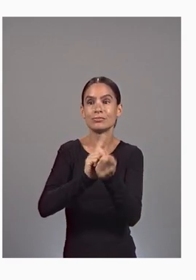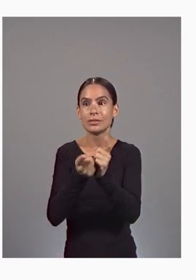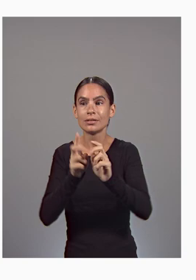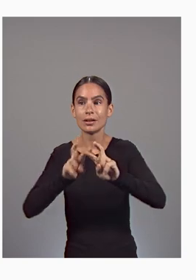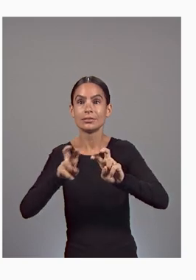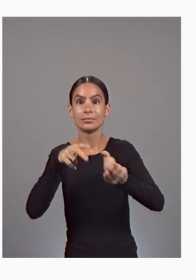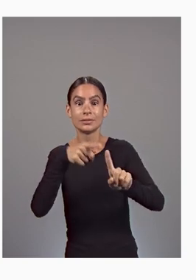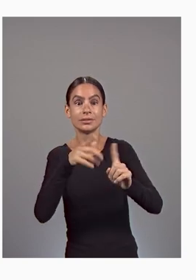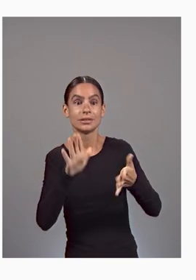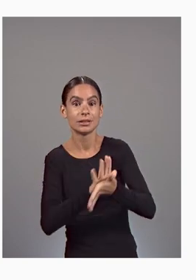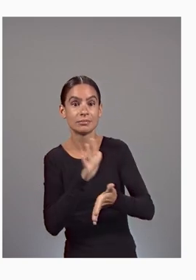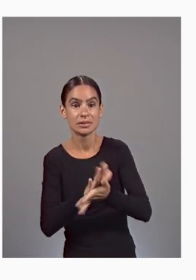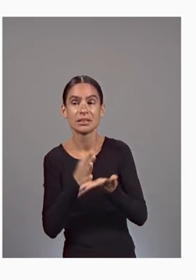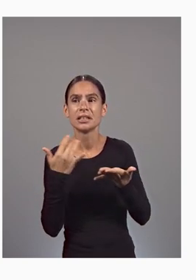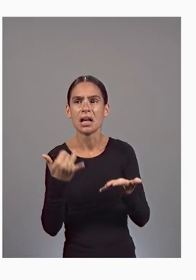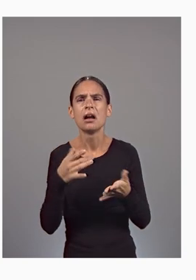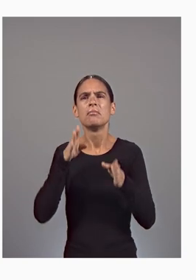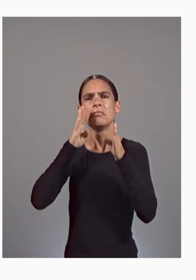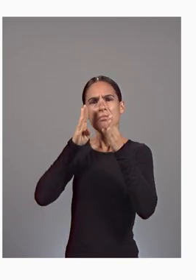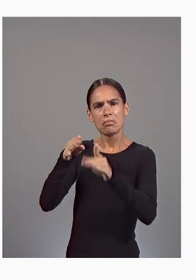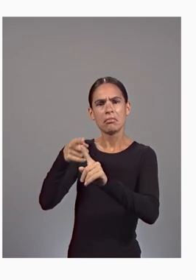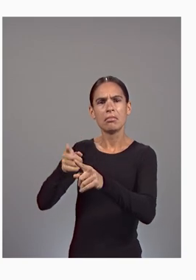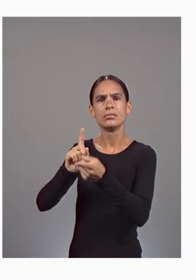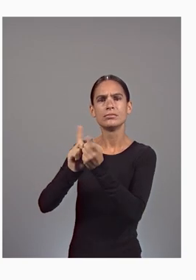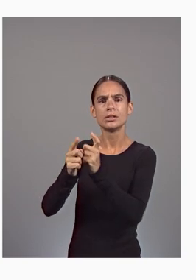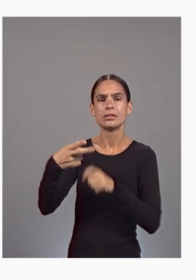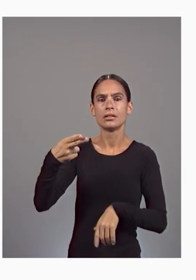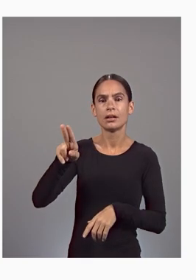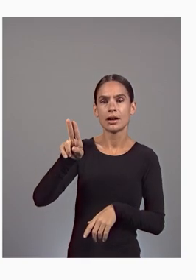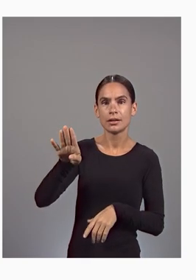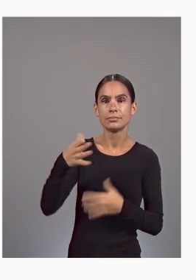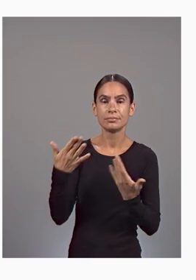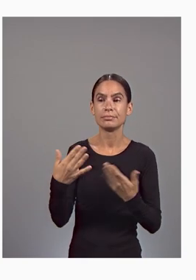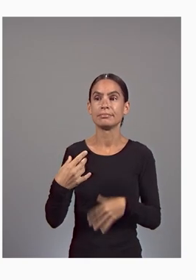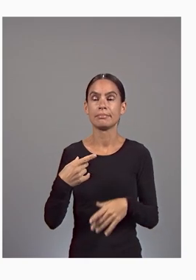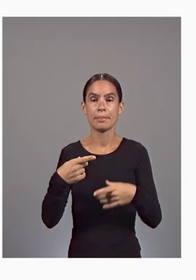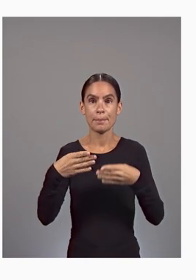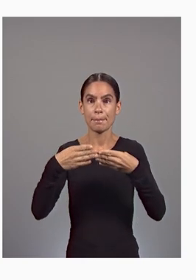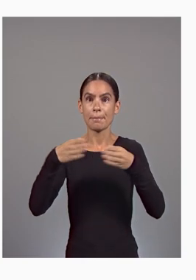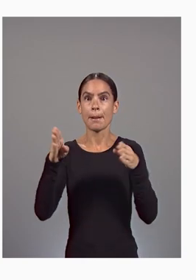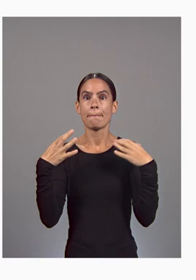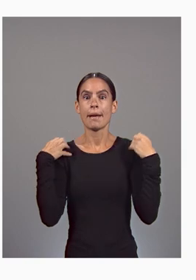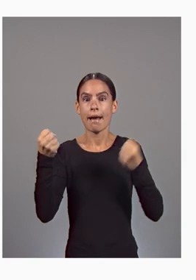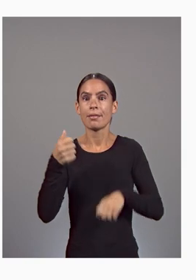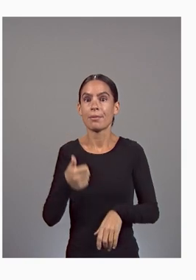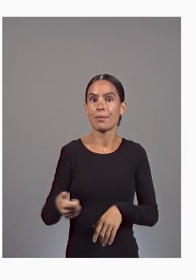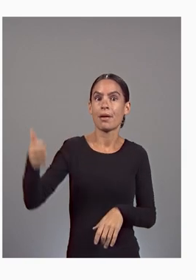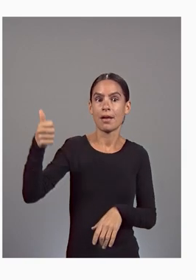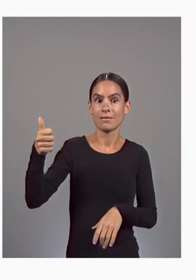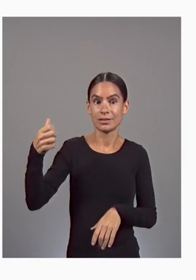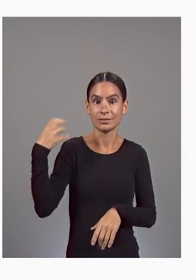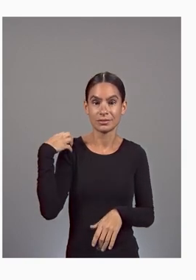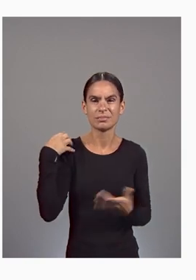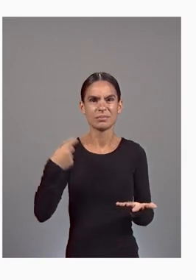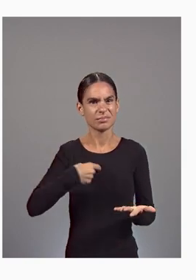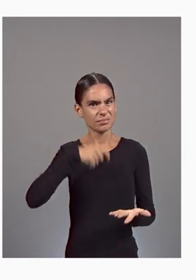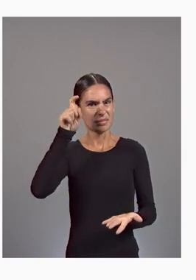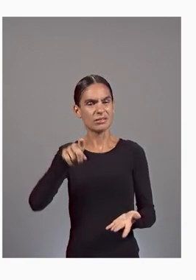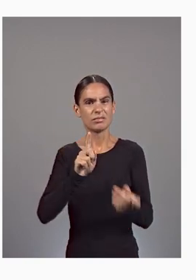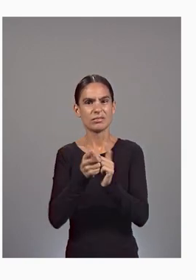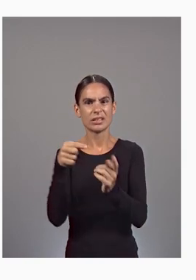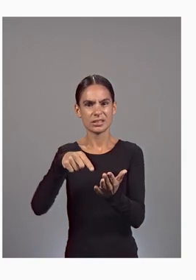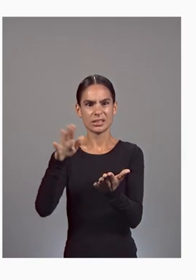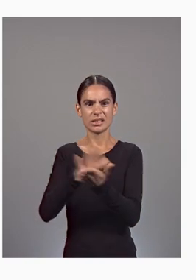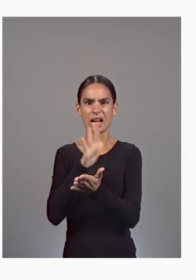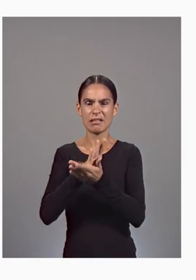Zooming in on Translation Hub. As a public health official, I need to translate this